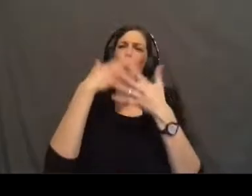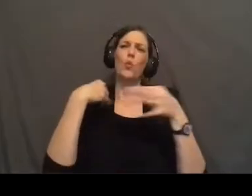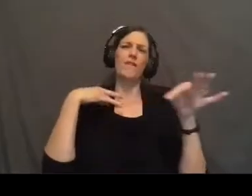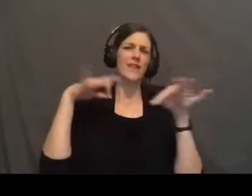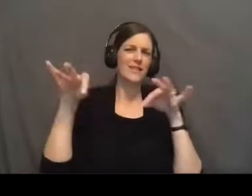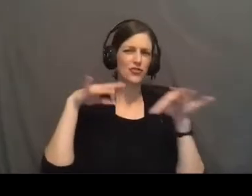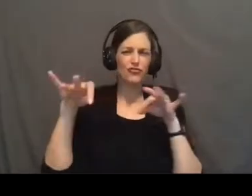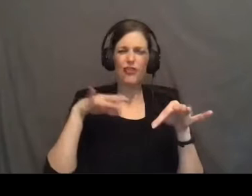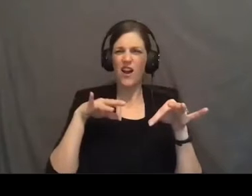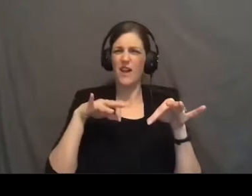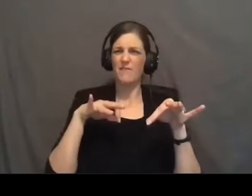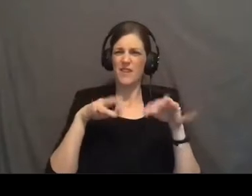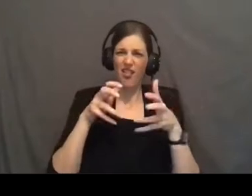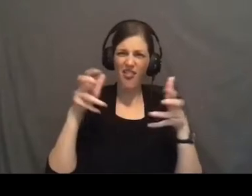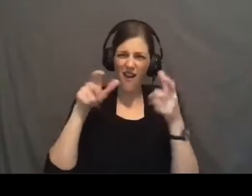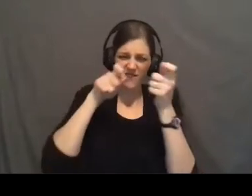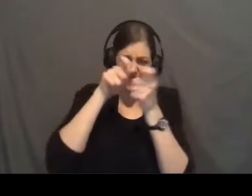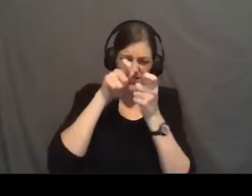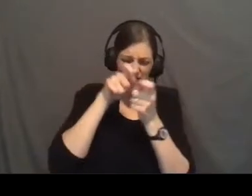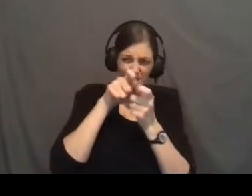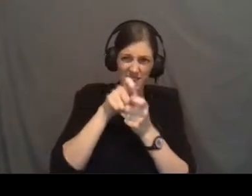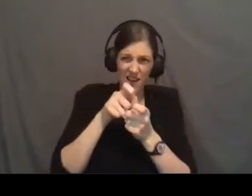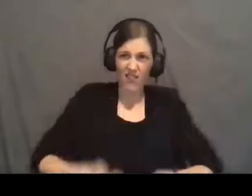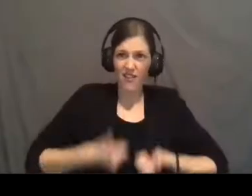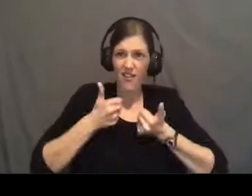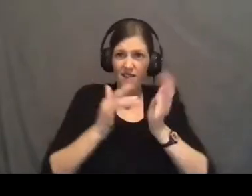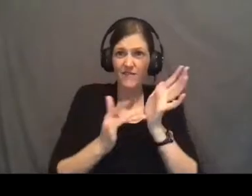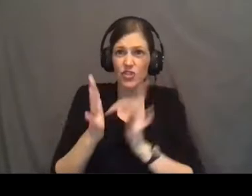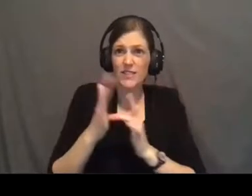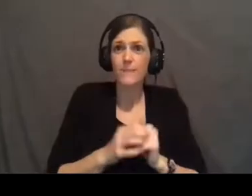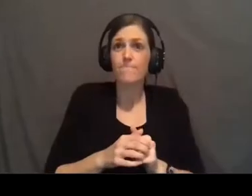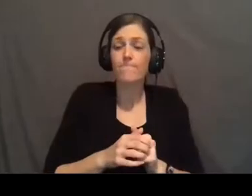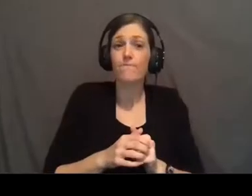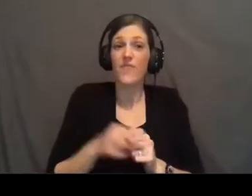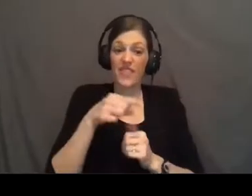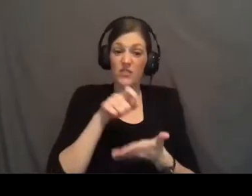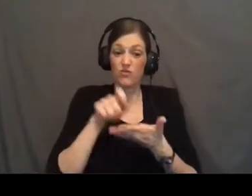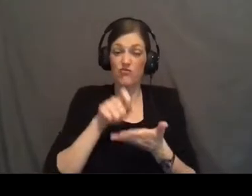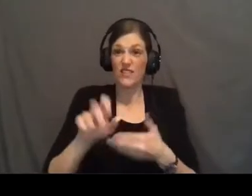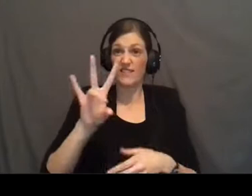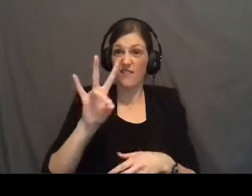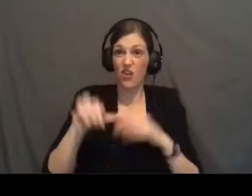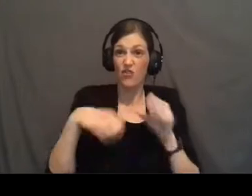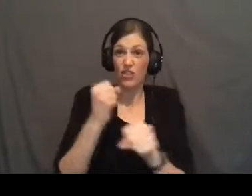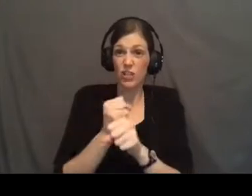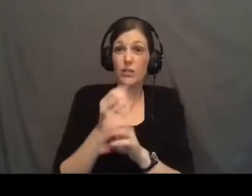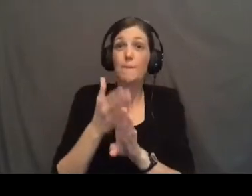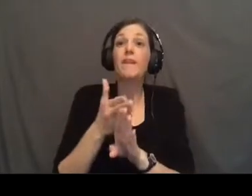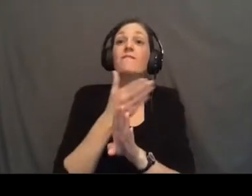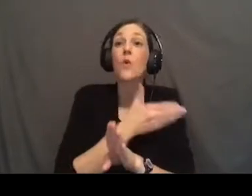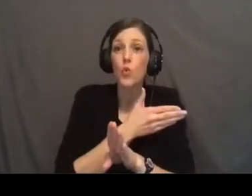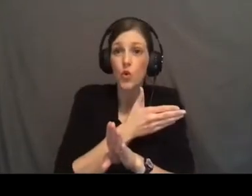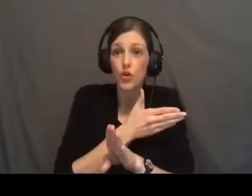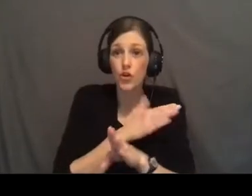in great detail the life of Jesus. And this was written 700 years prior.